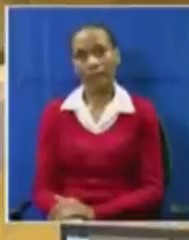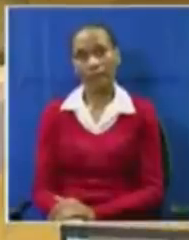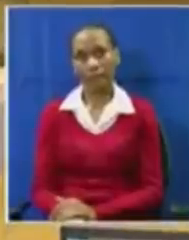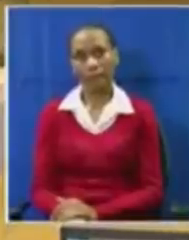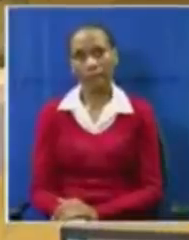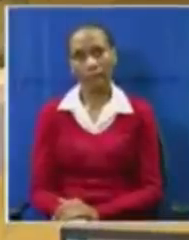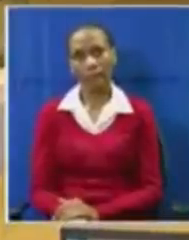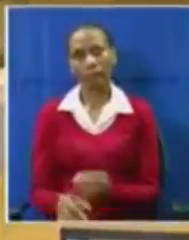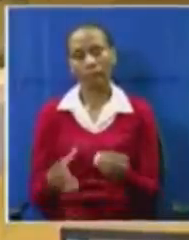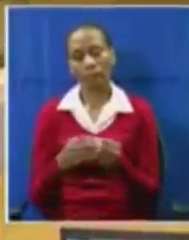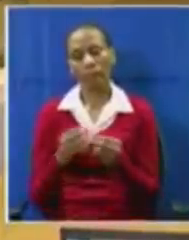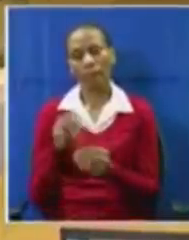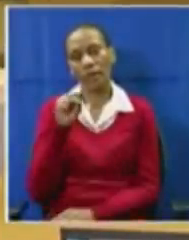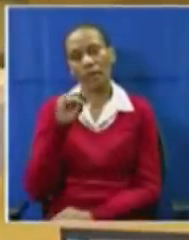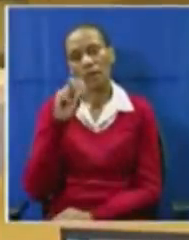Honorable Sen.